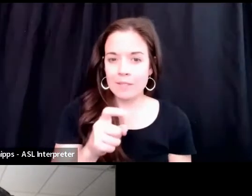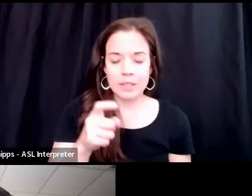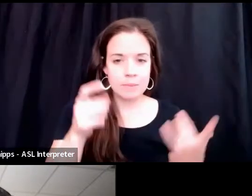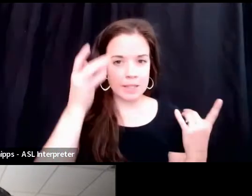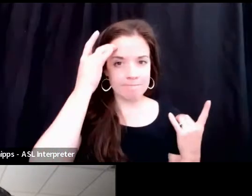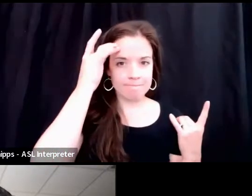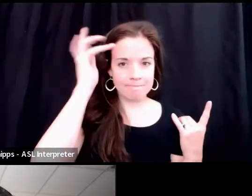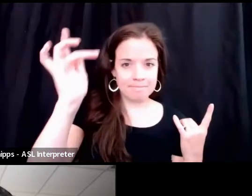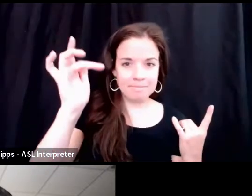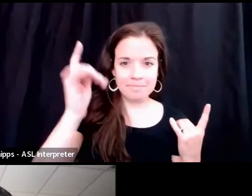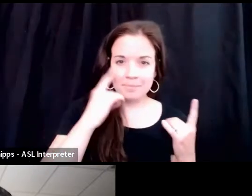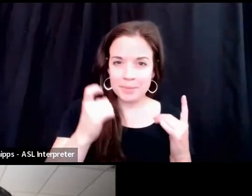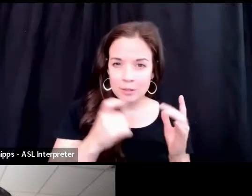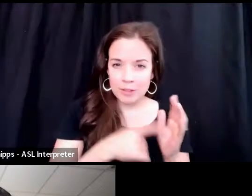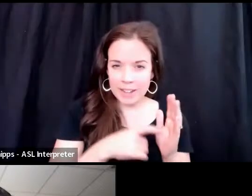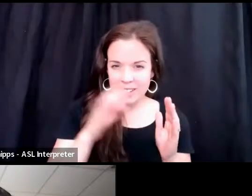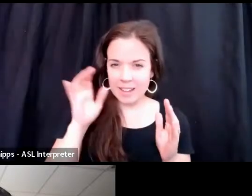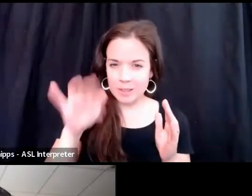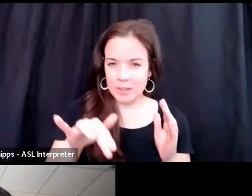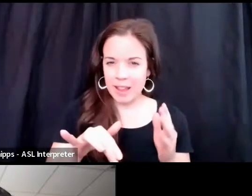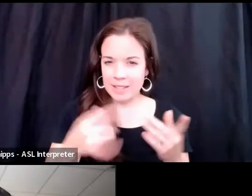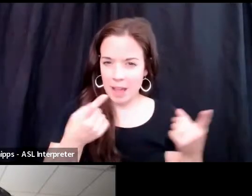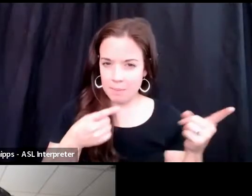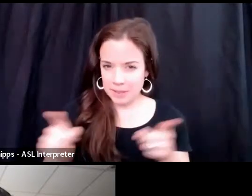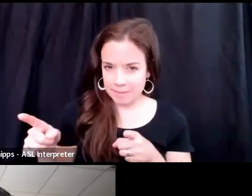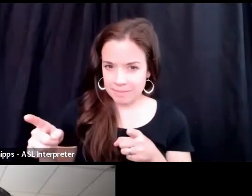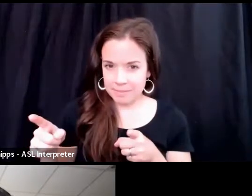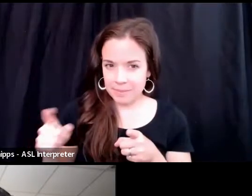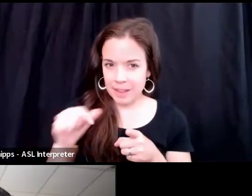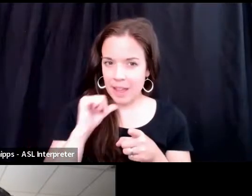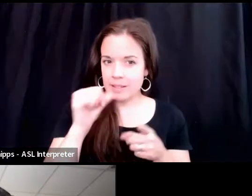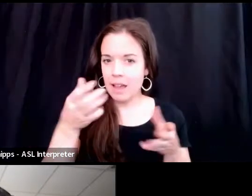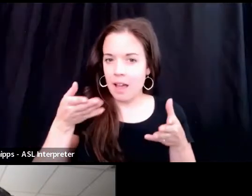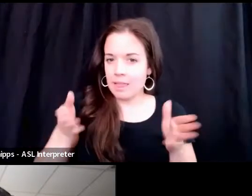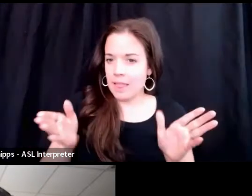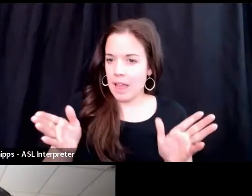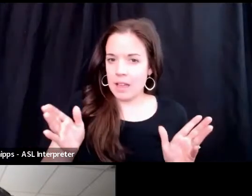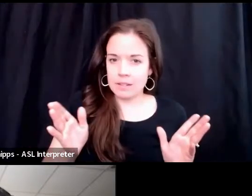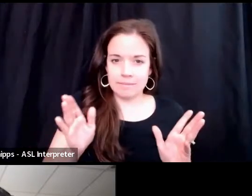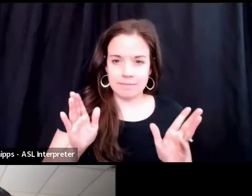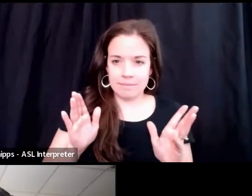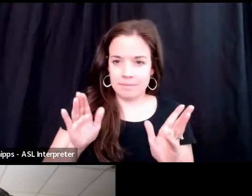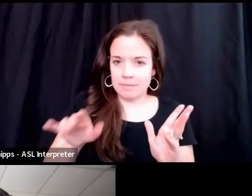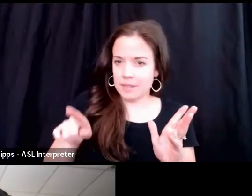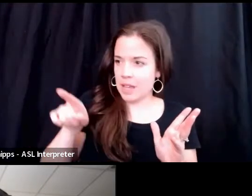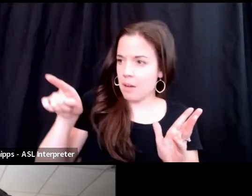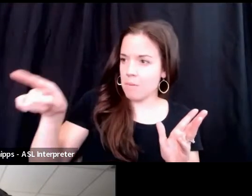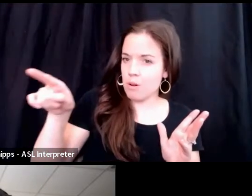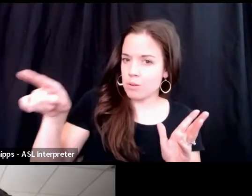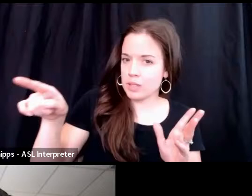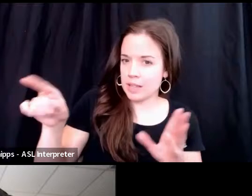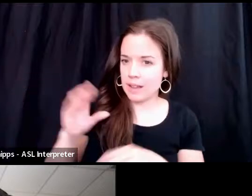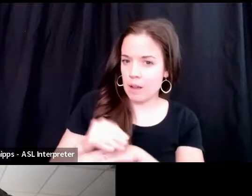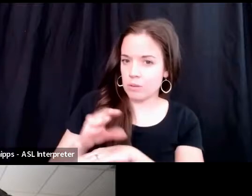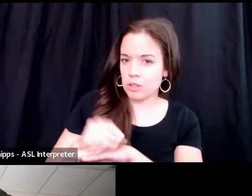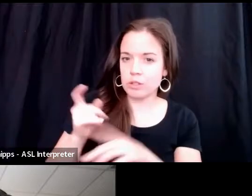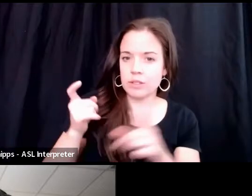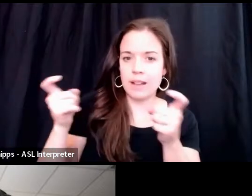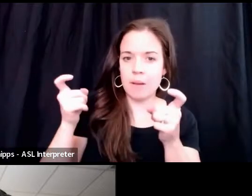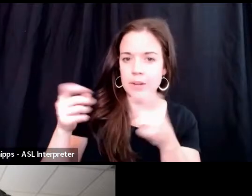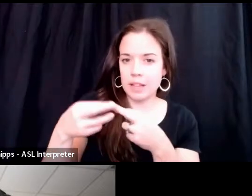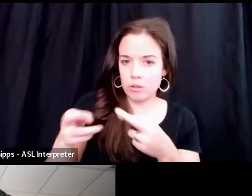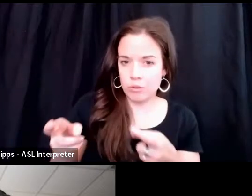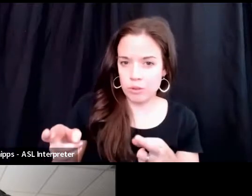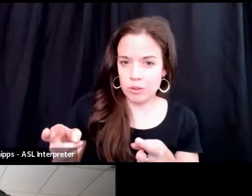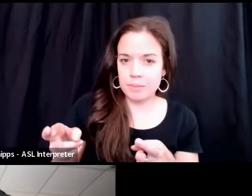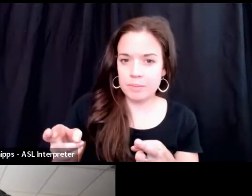recognize when that's the case and not let the opposing counsel dominate the room. And I think in our